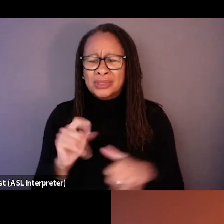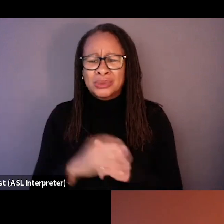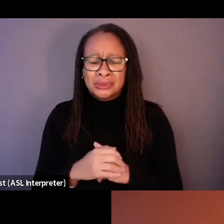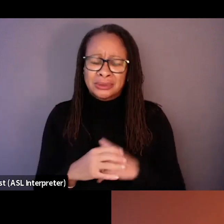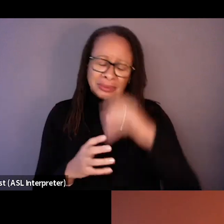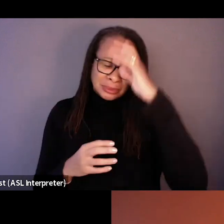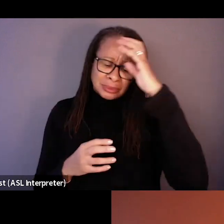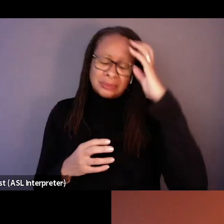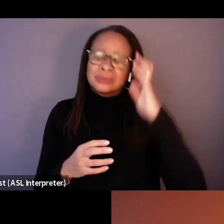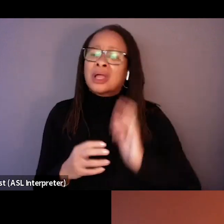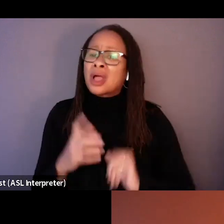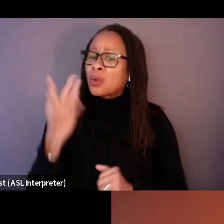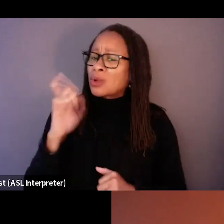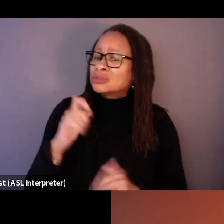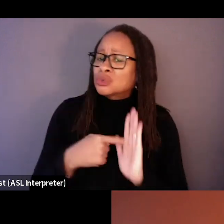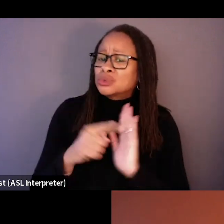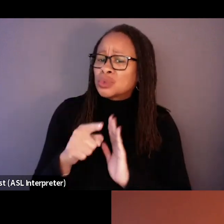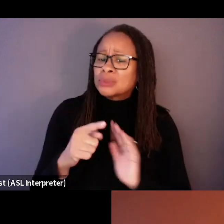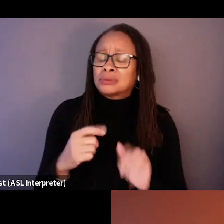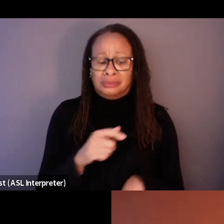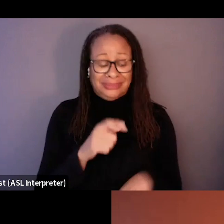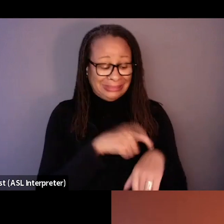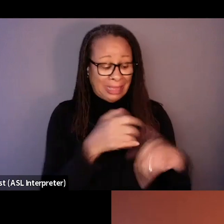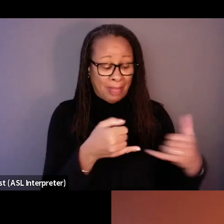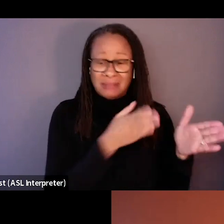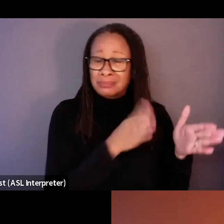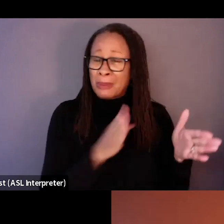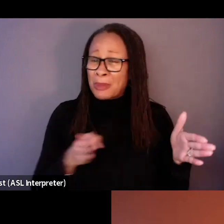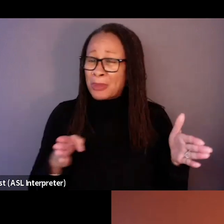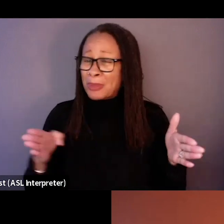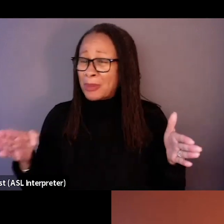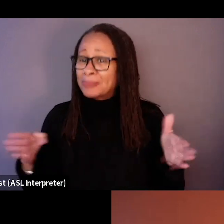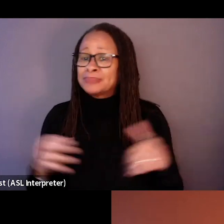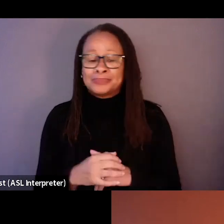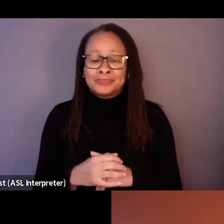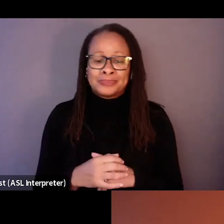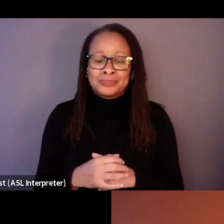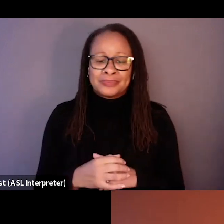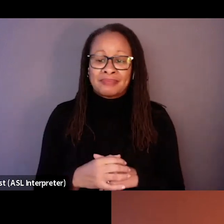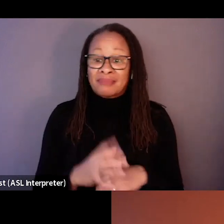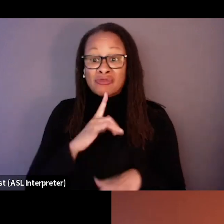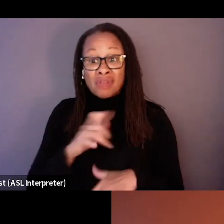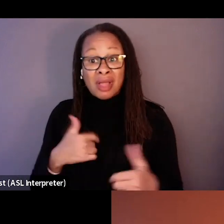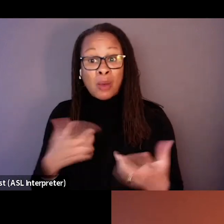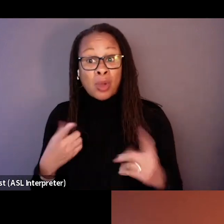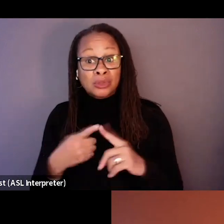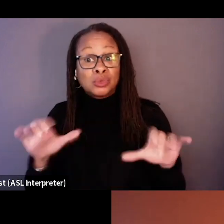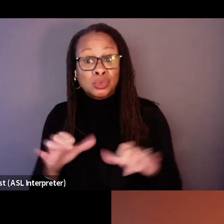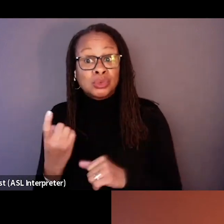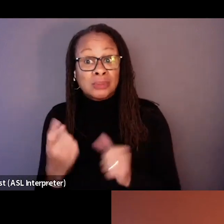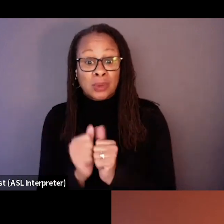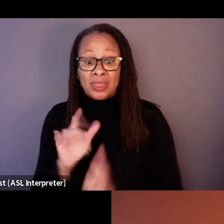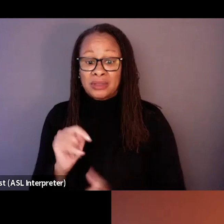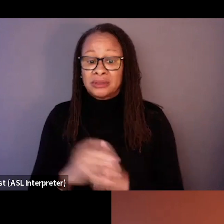Like, you know, I mean, why should I show this like a chronicle? And, um, but I, I really wanted to do something with